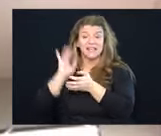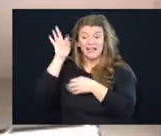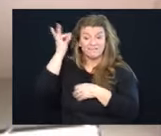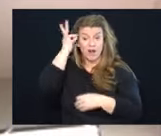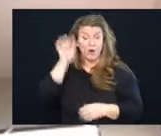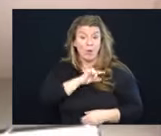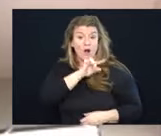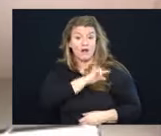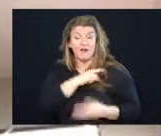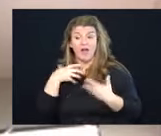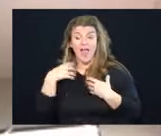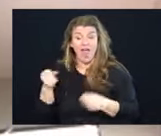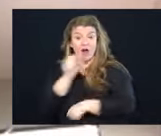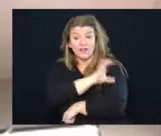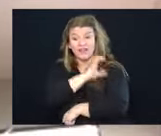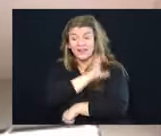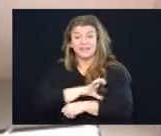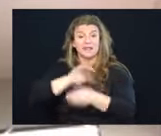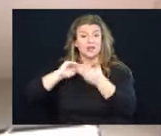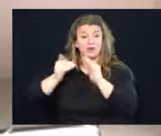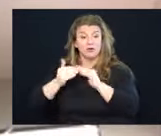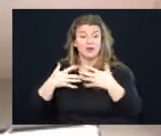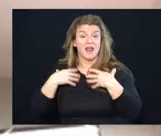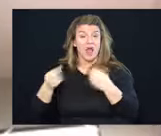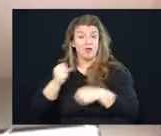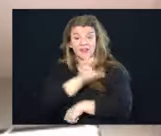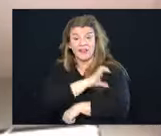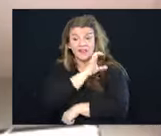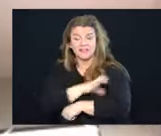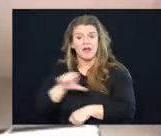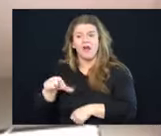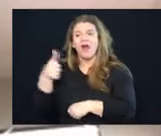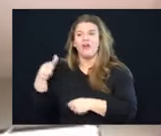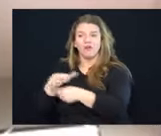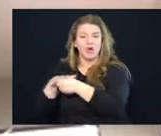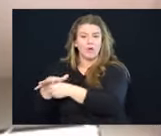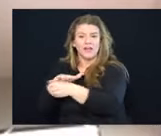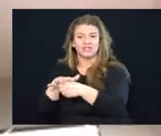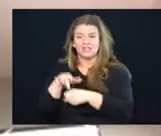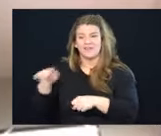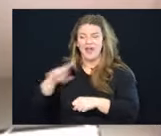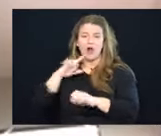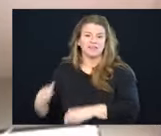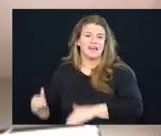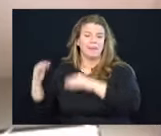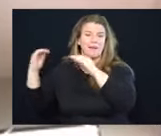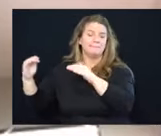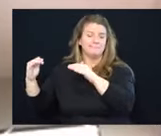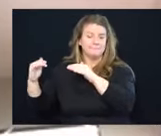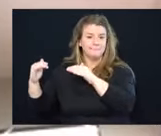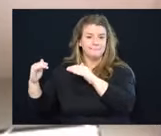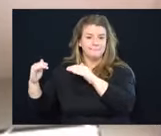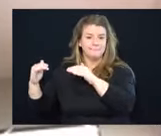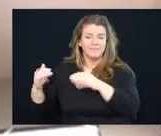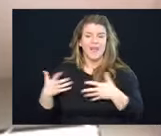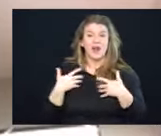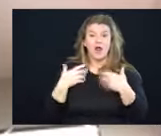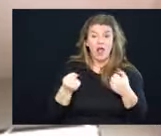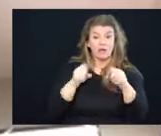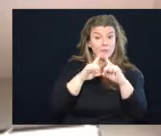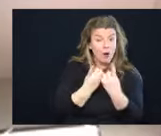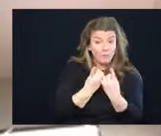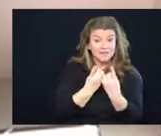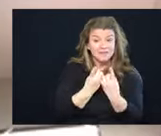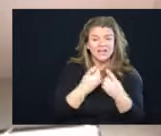qualified health clinics, community health clinics, other locations are stepping up and our health departments